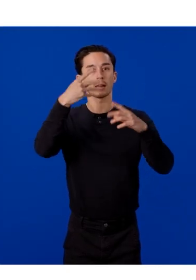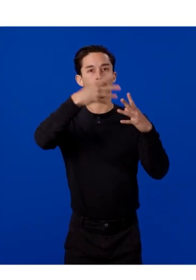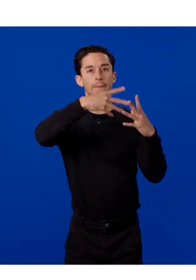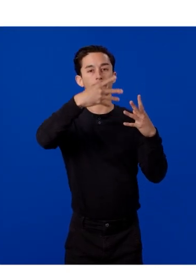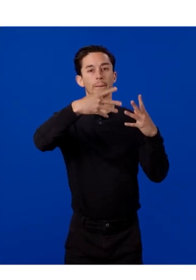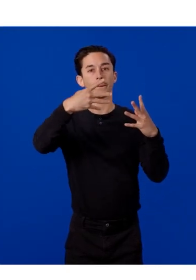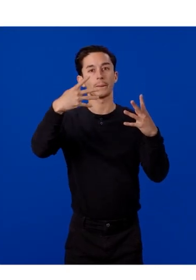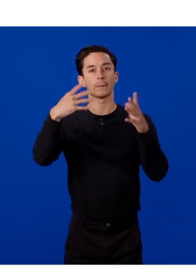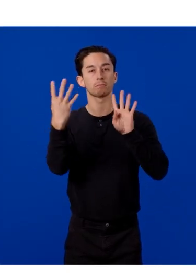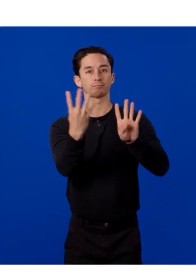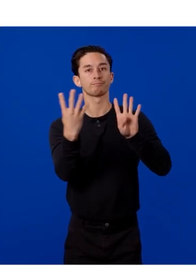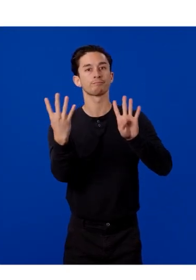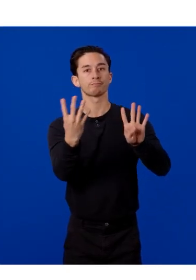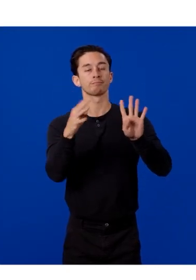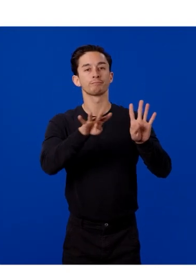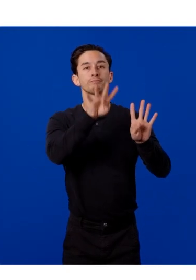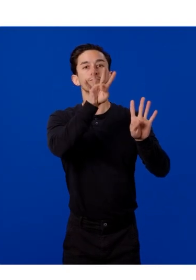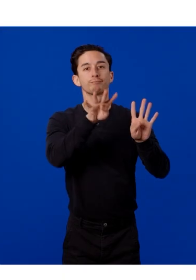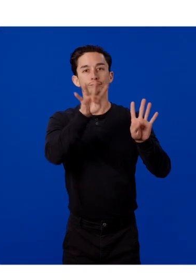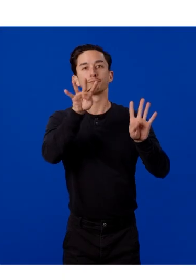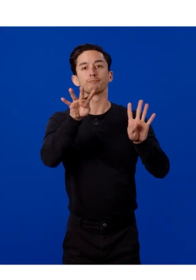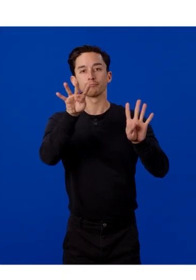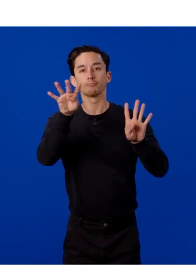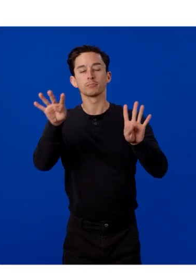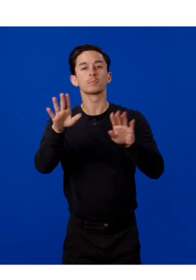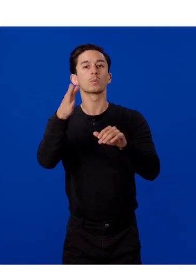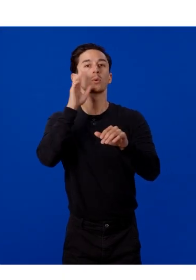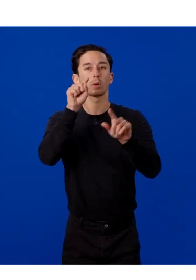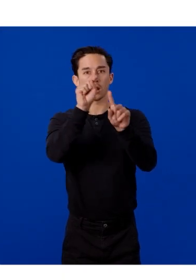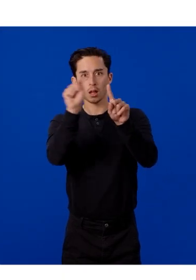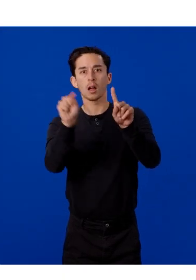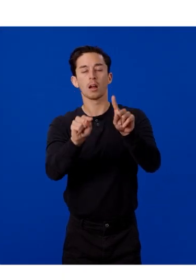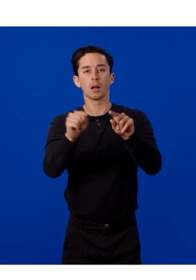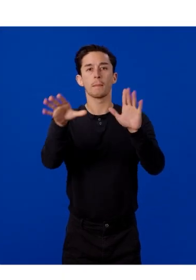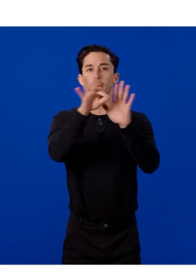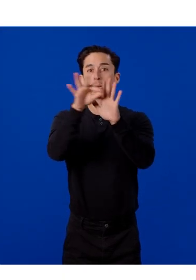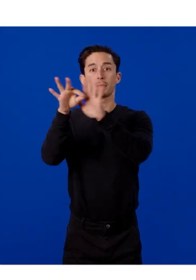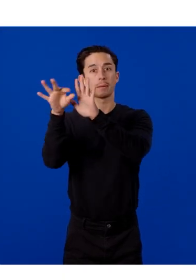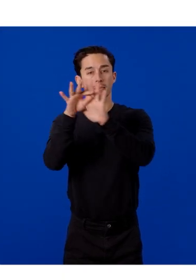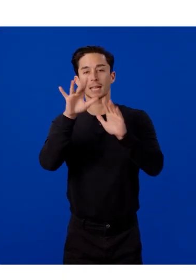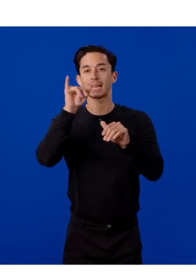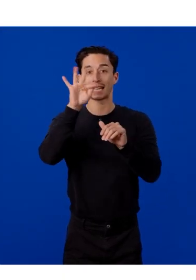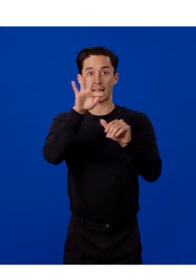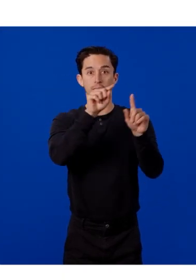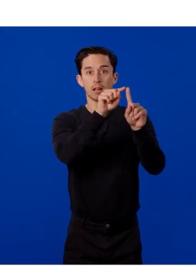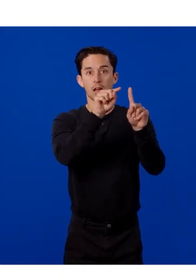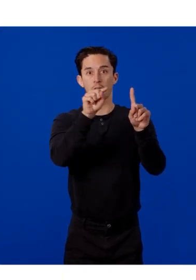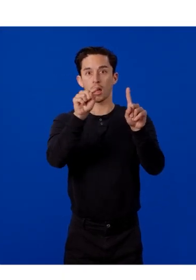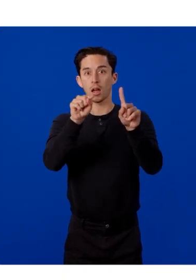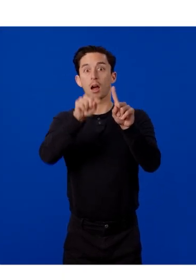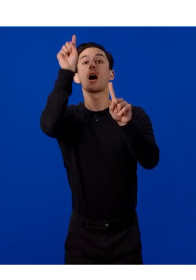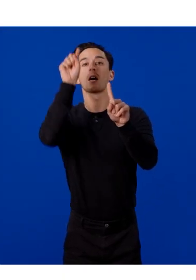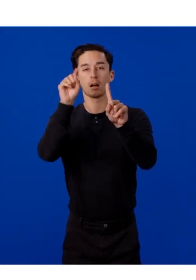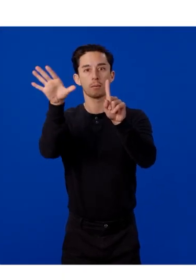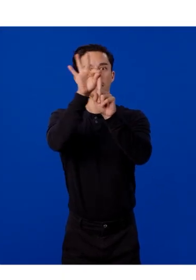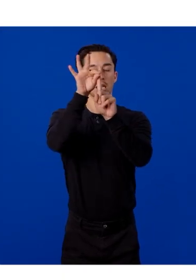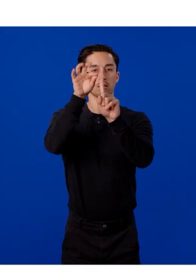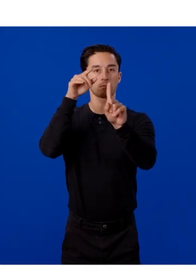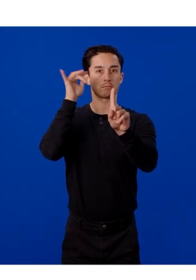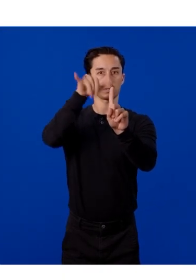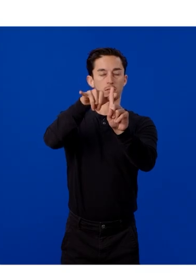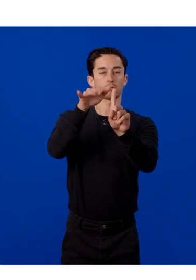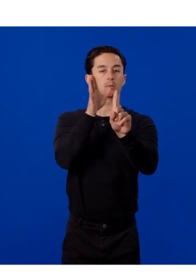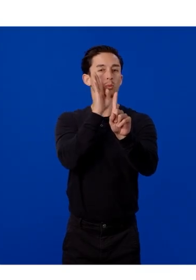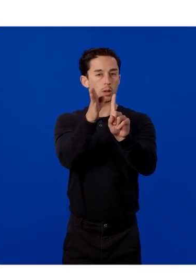The analyzer will pin flags on the timeline whenever limits are exceeded, letting you directly jump to problematic frames.